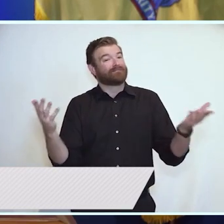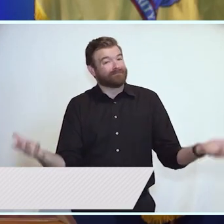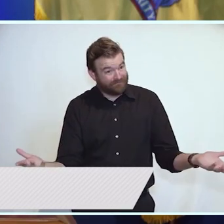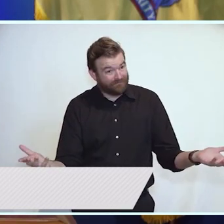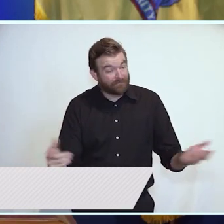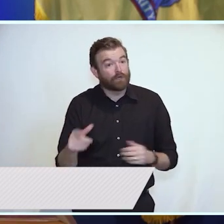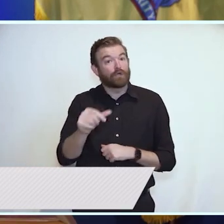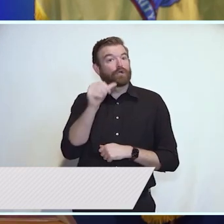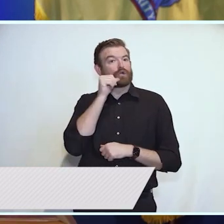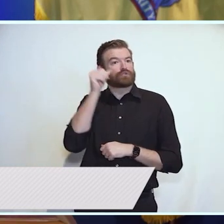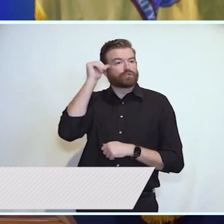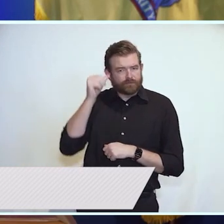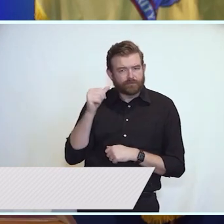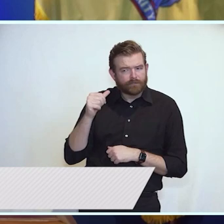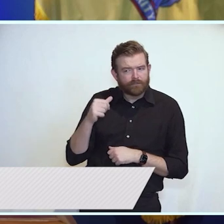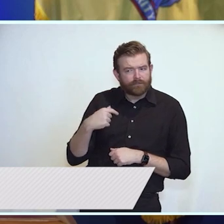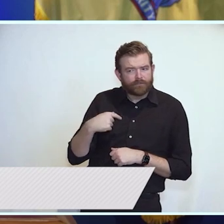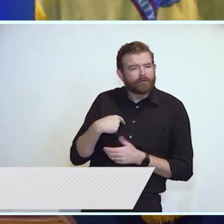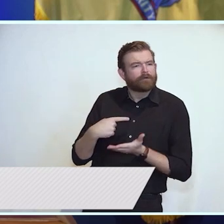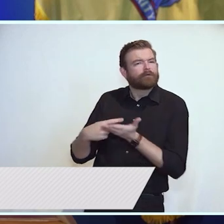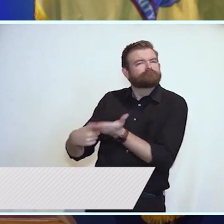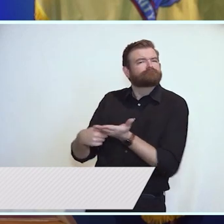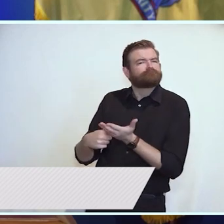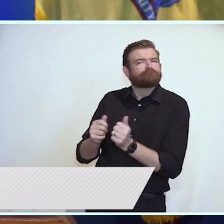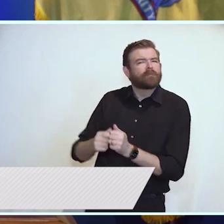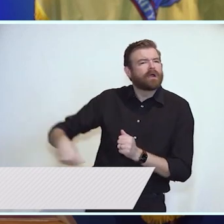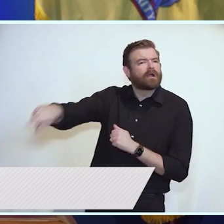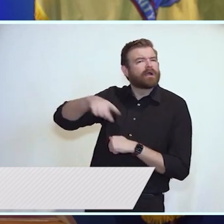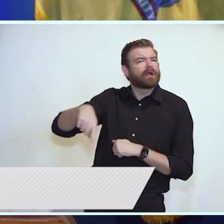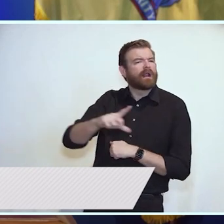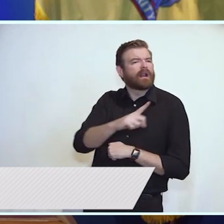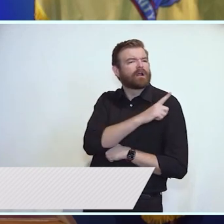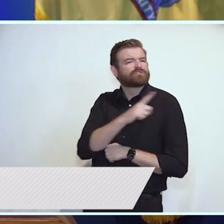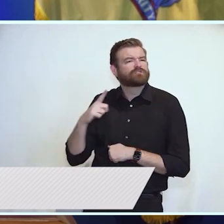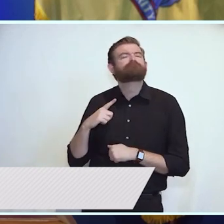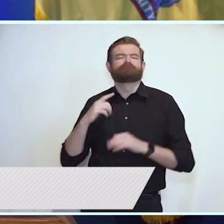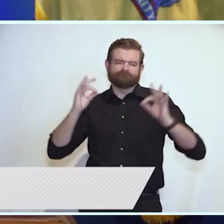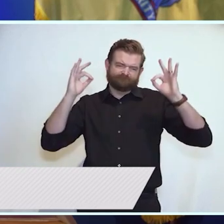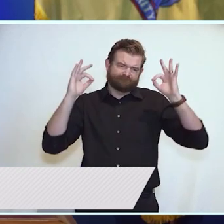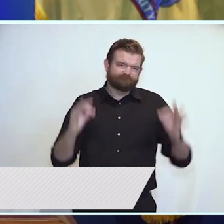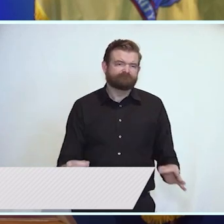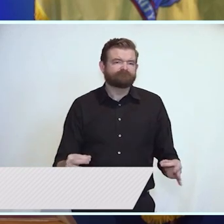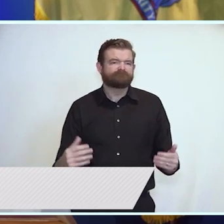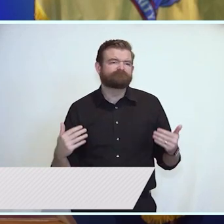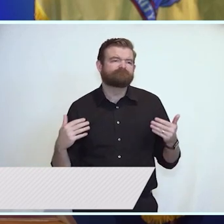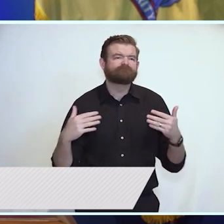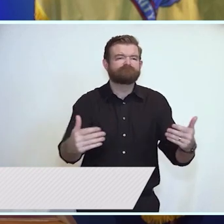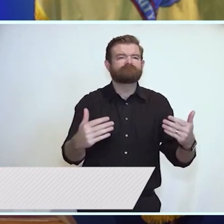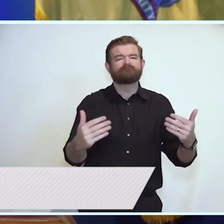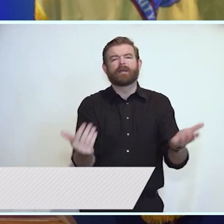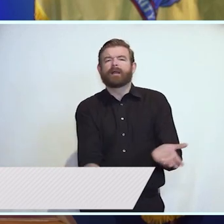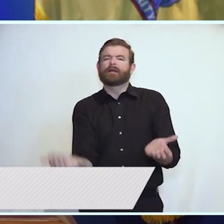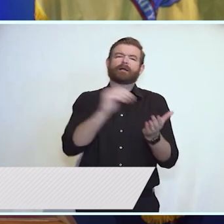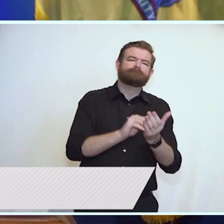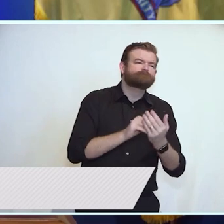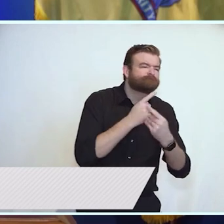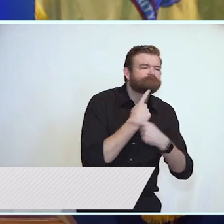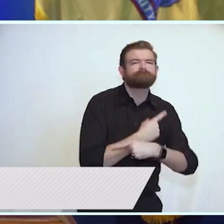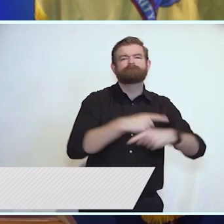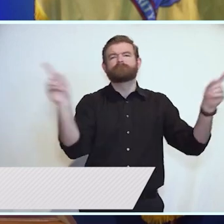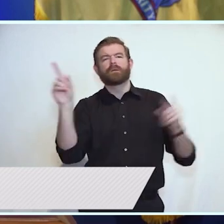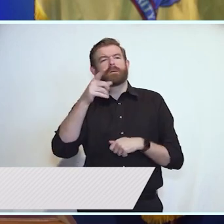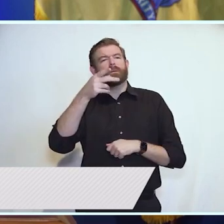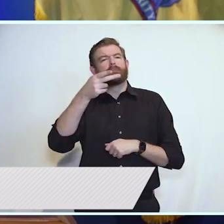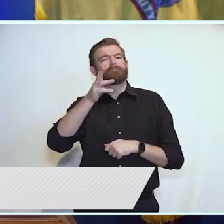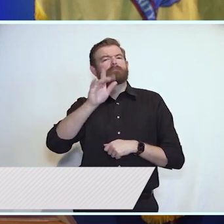consultation with my partners in the legislature, I have taken the necessary step of re-declaring a public health emergency to